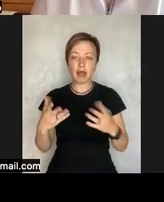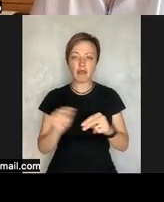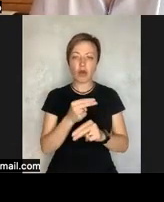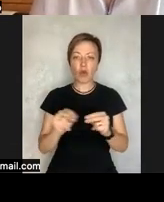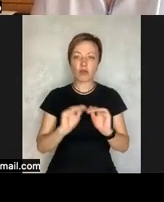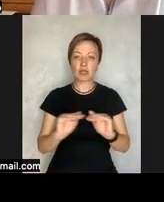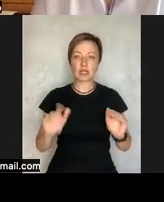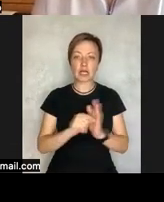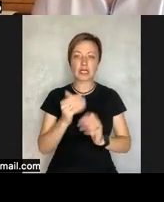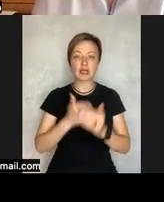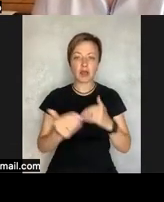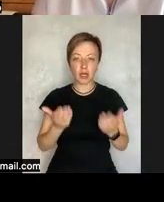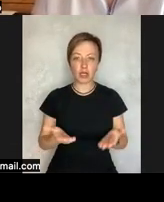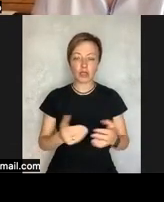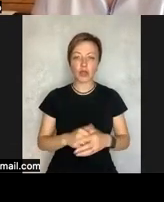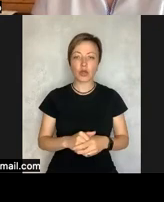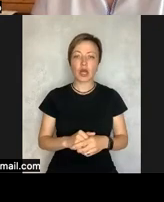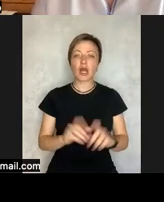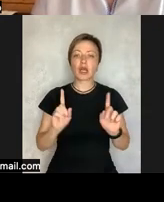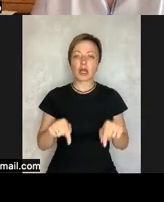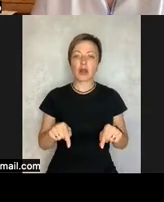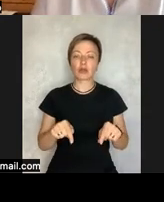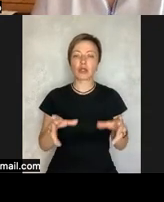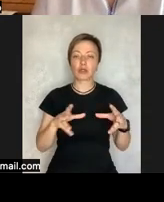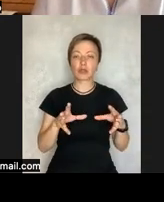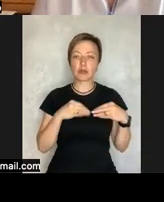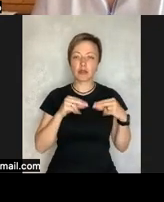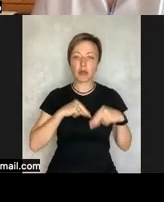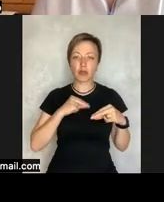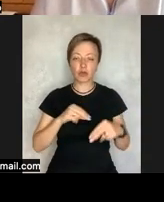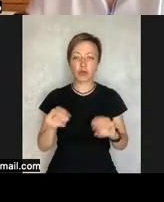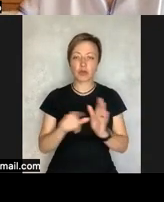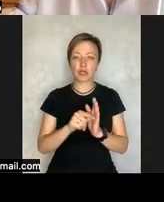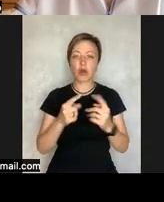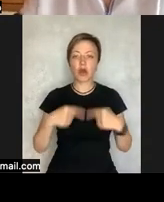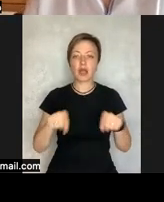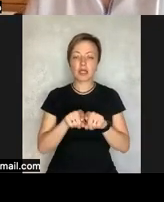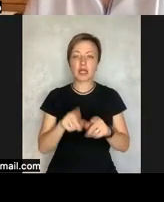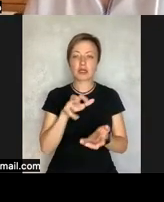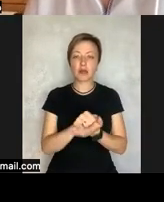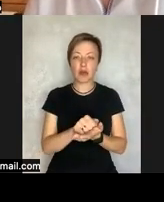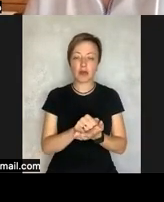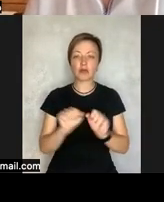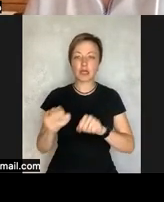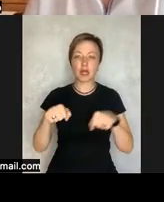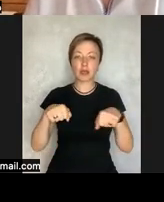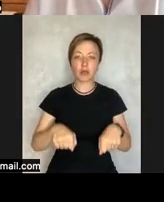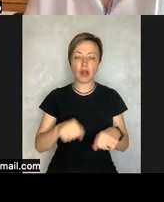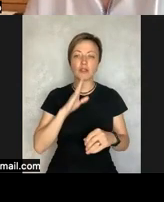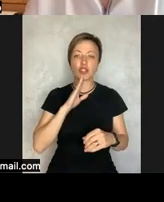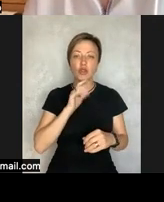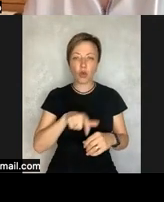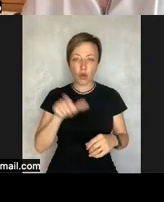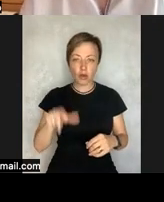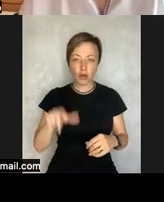we have been involved uh in uh human rights monitoring and also supporting families of uh children with